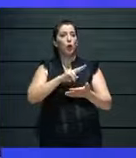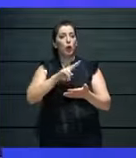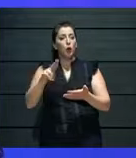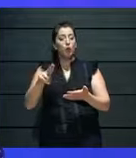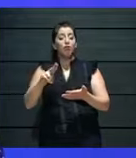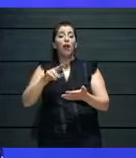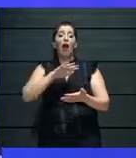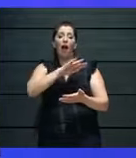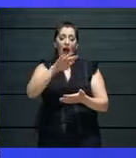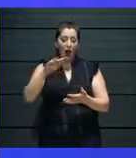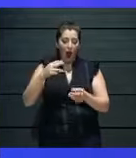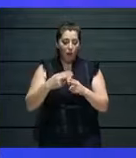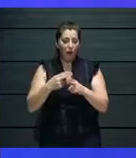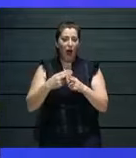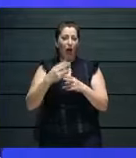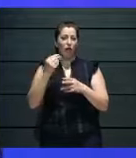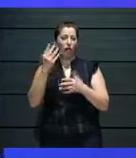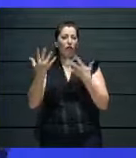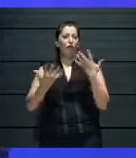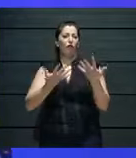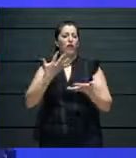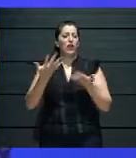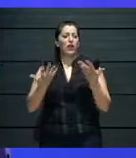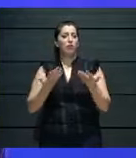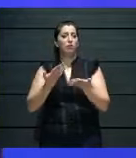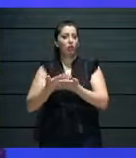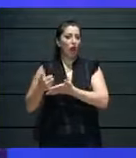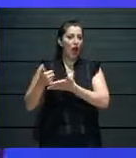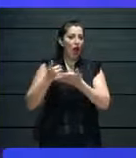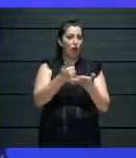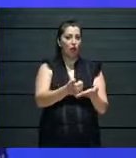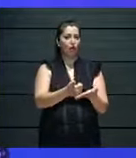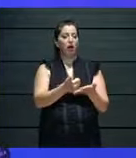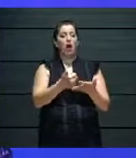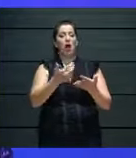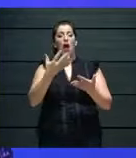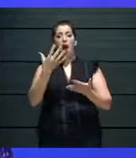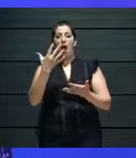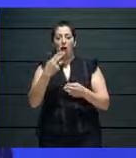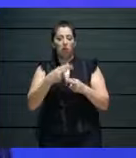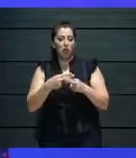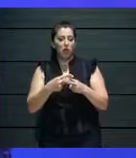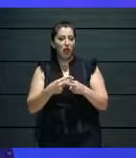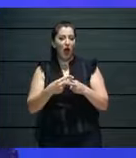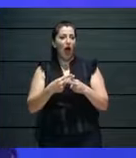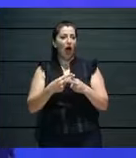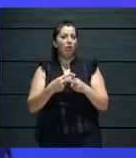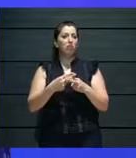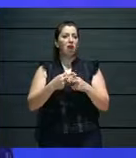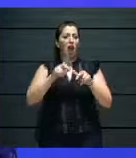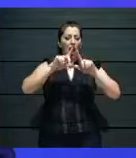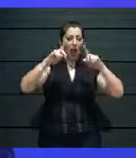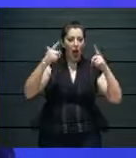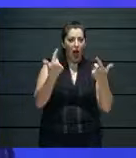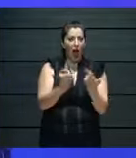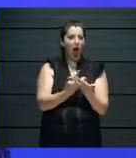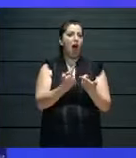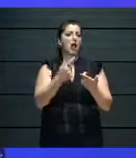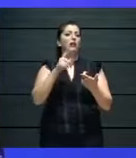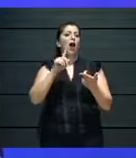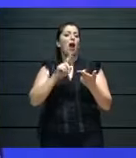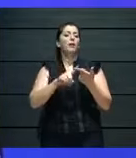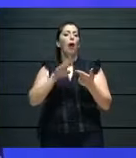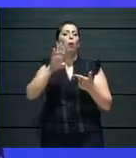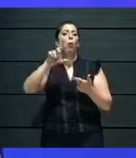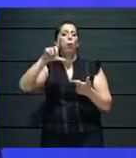There were ACM labs. There were hangouts like these today. I mean, blogs, there was a lot of networking